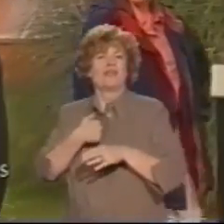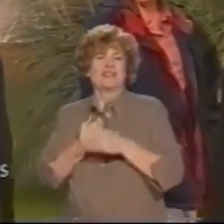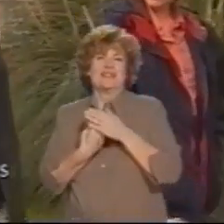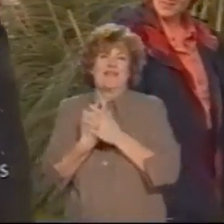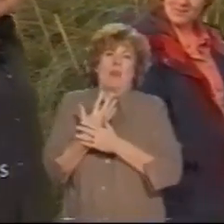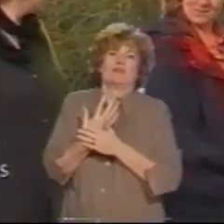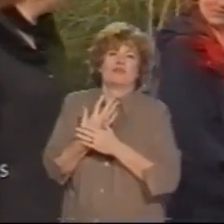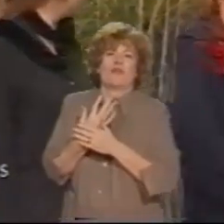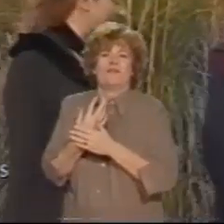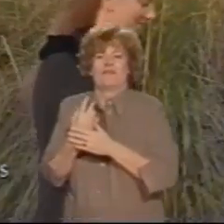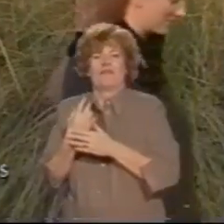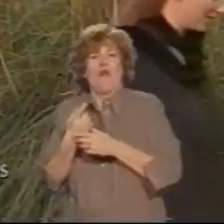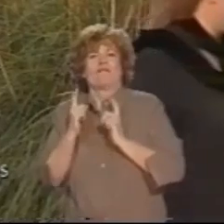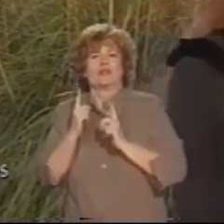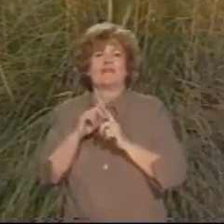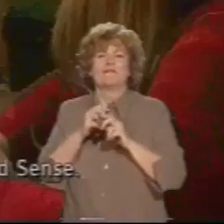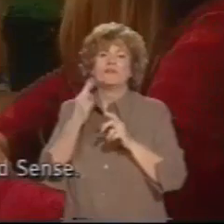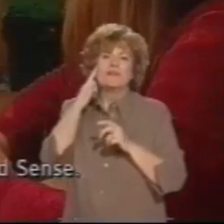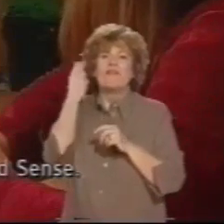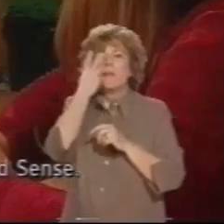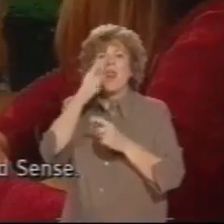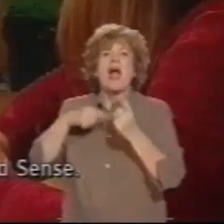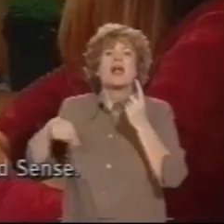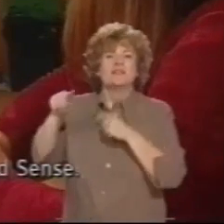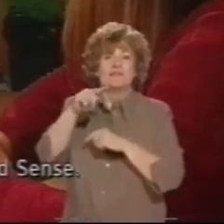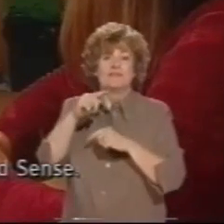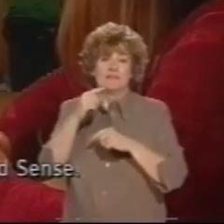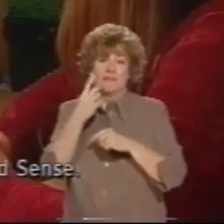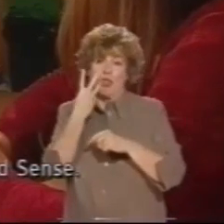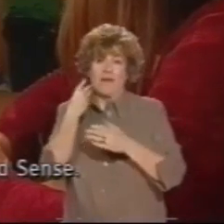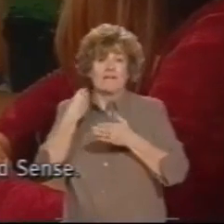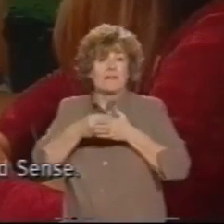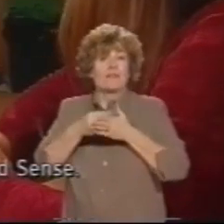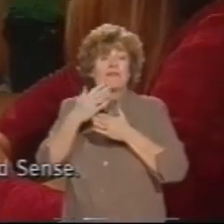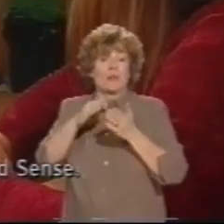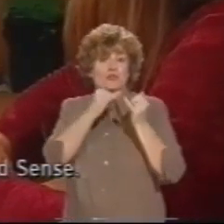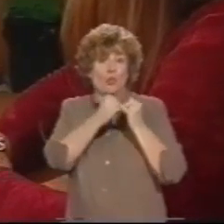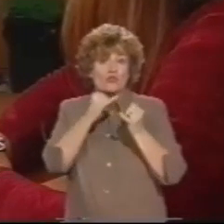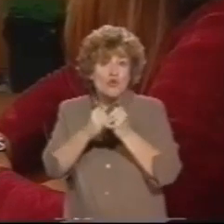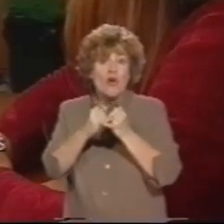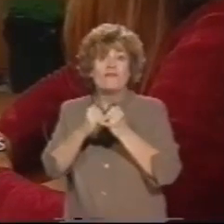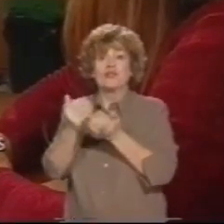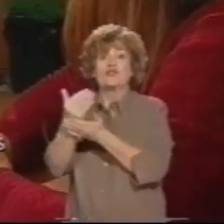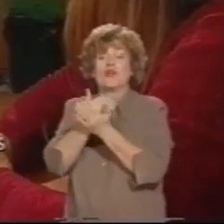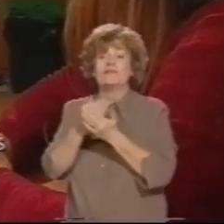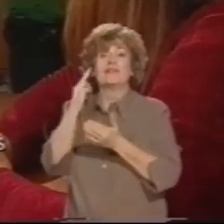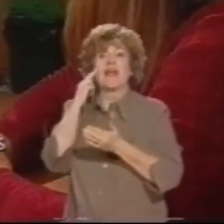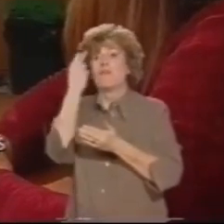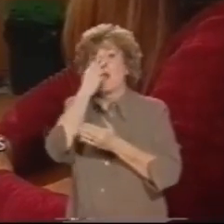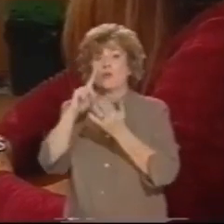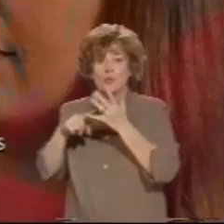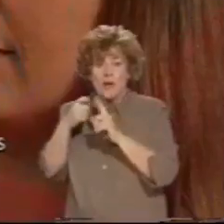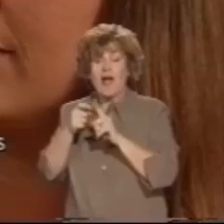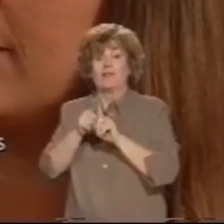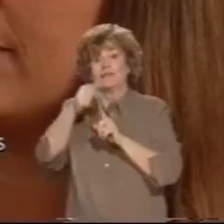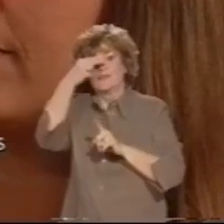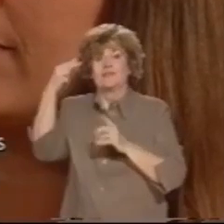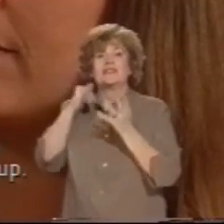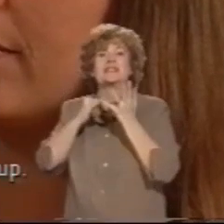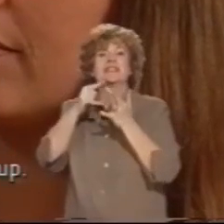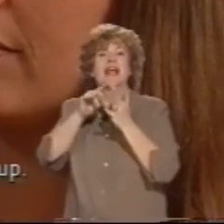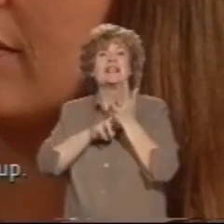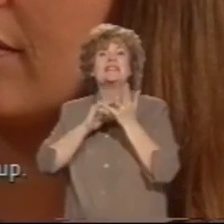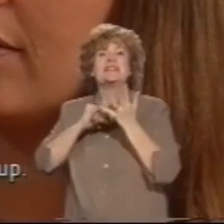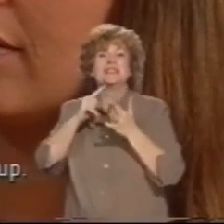-way funded between social services and the charities DeafBlind UK and Sense. We have social workers for deaf-blind